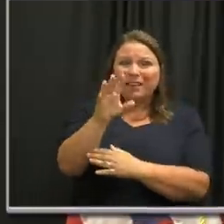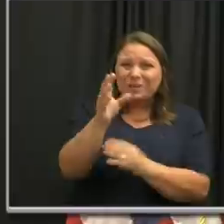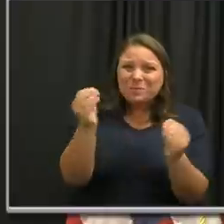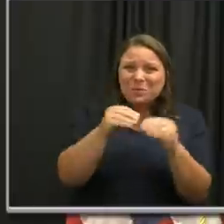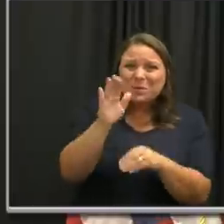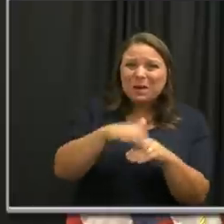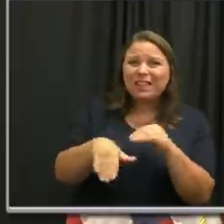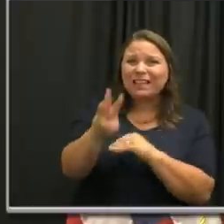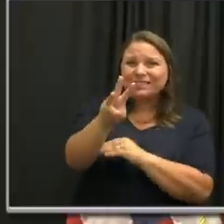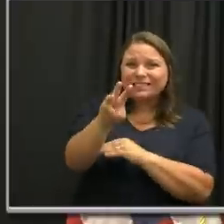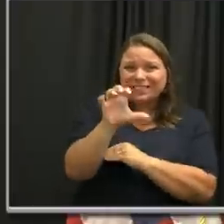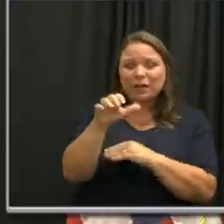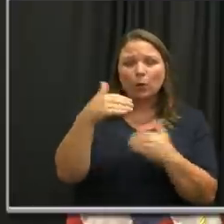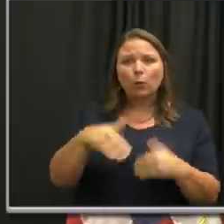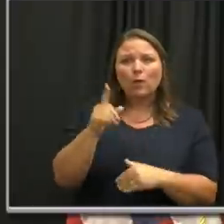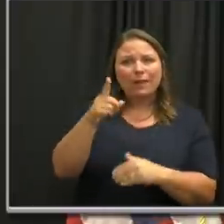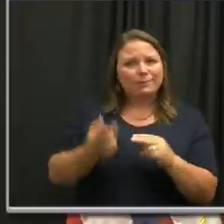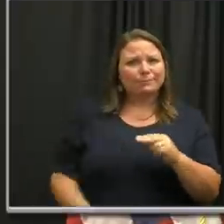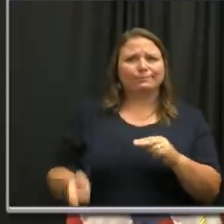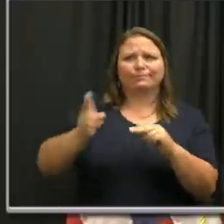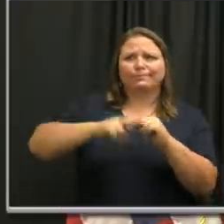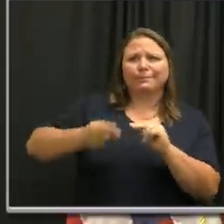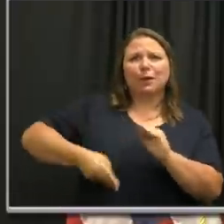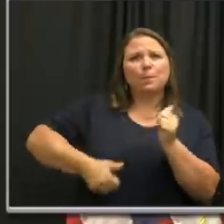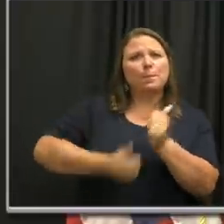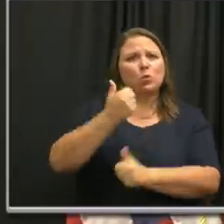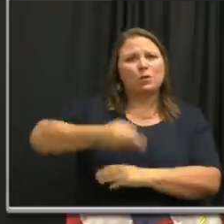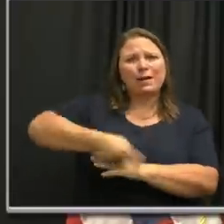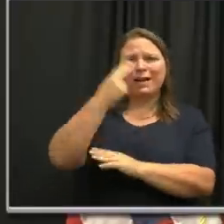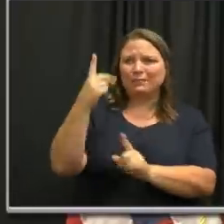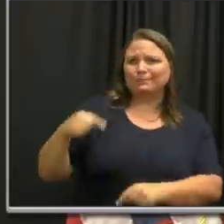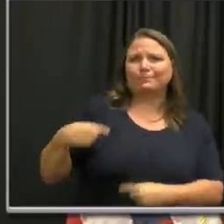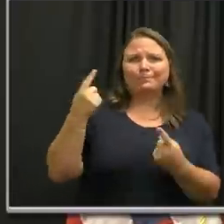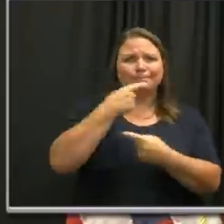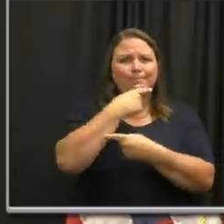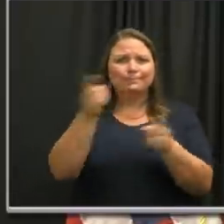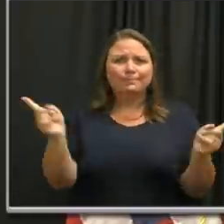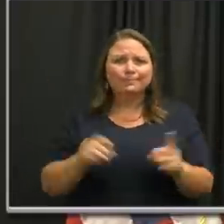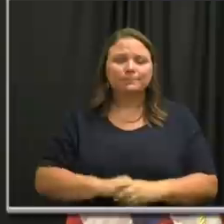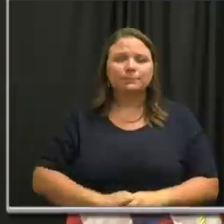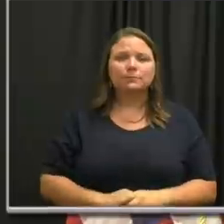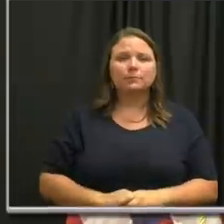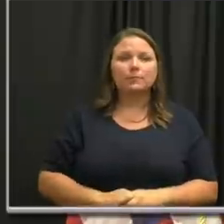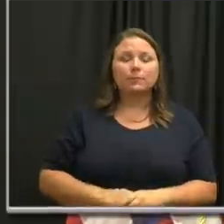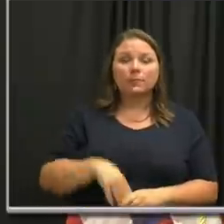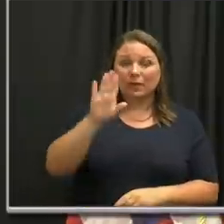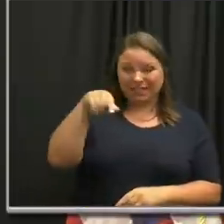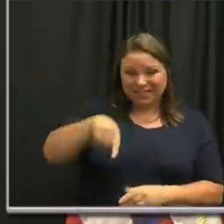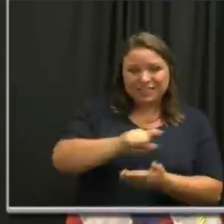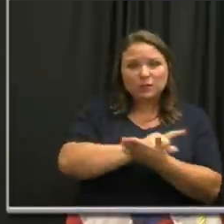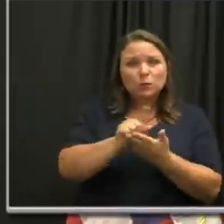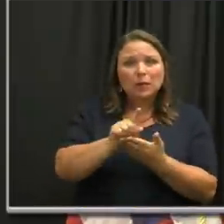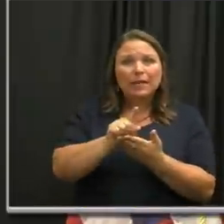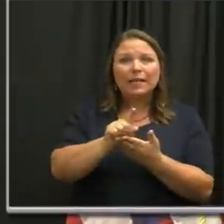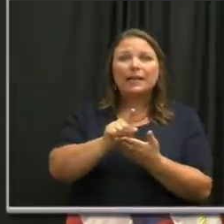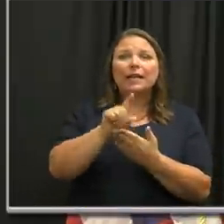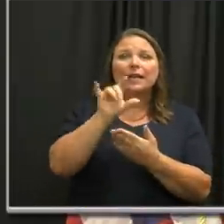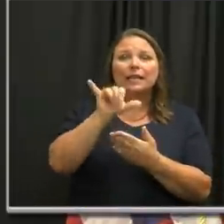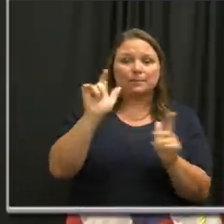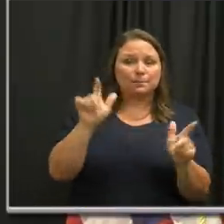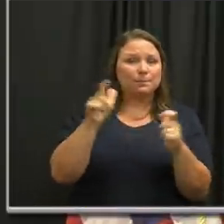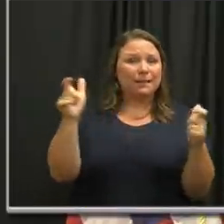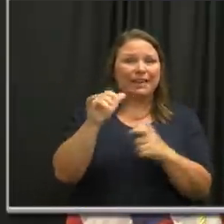600, is the highest single case count we've ever reported. Furthermore, this week has been the biggest case